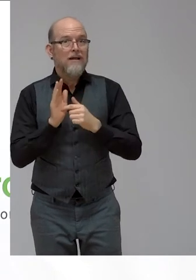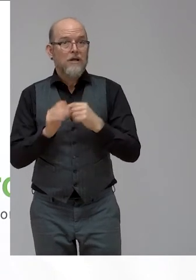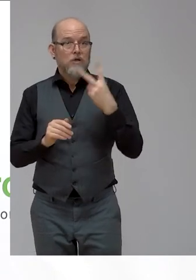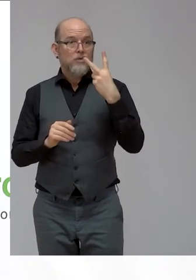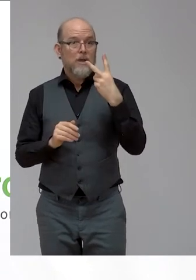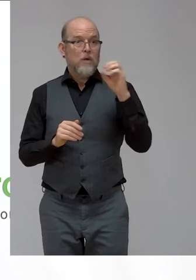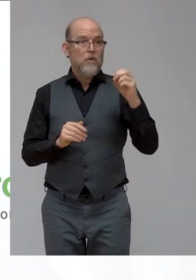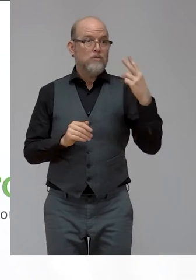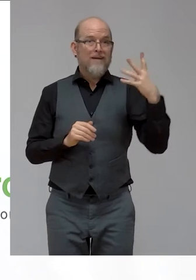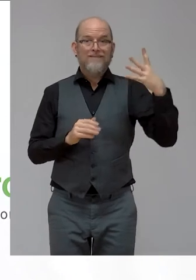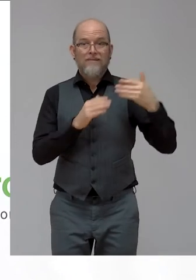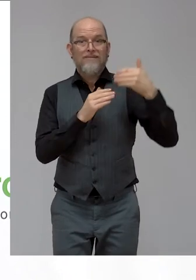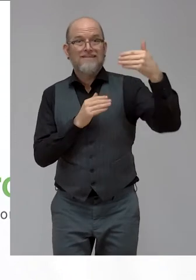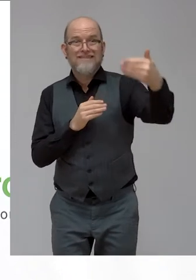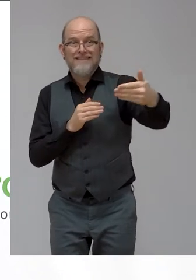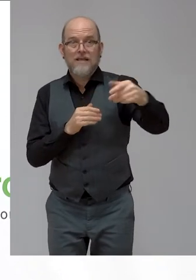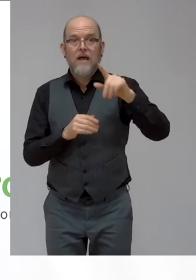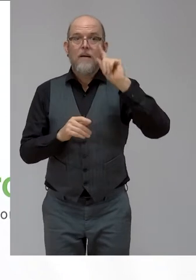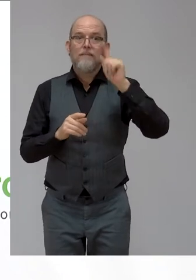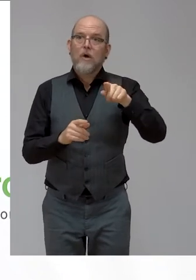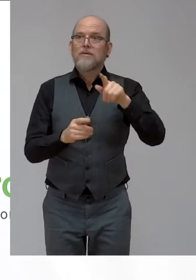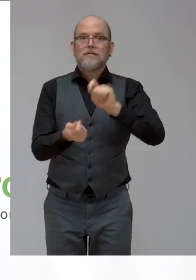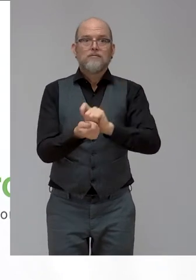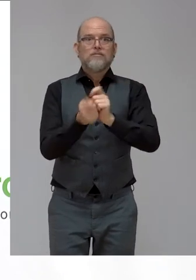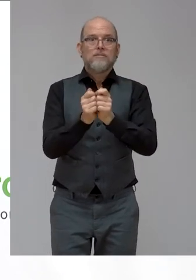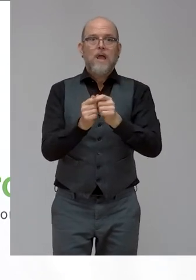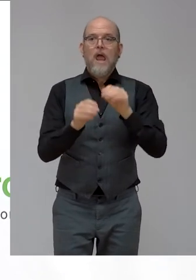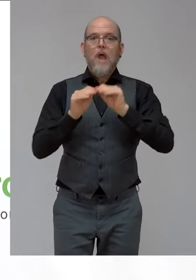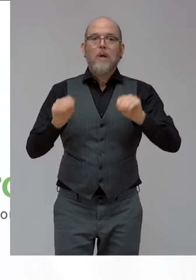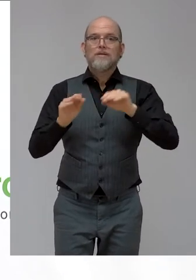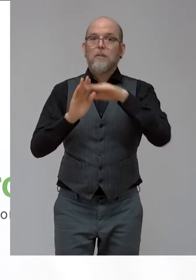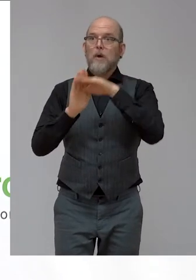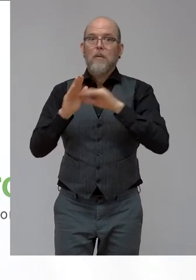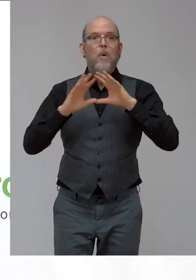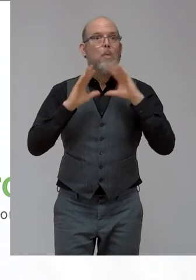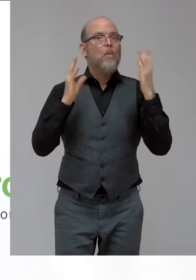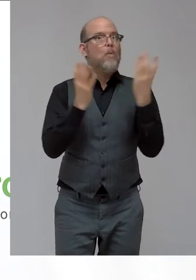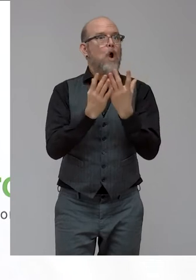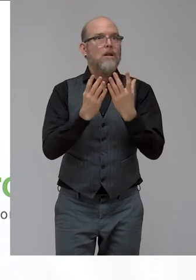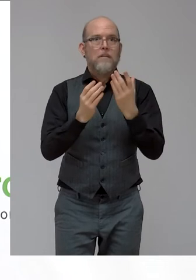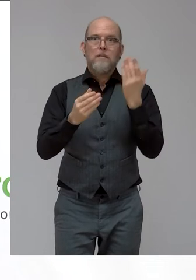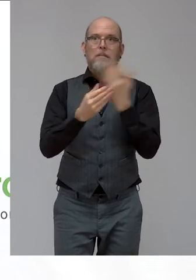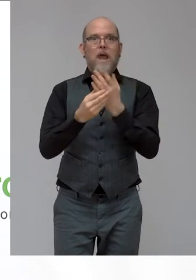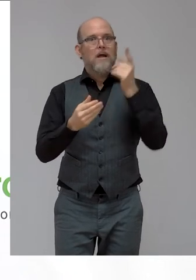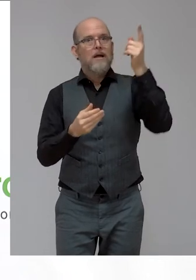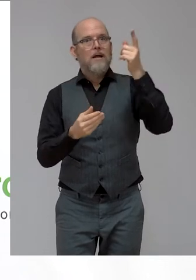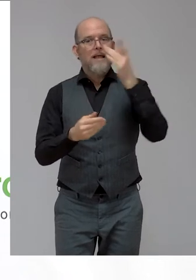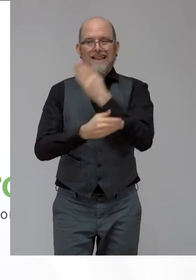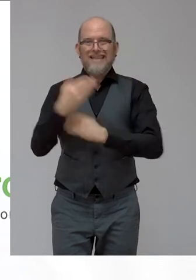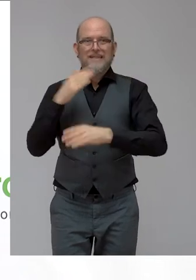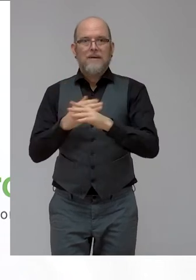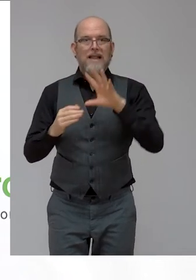the education programs of the World Bank will be disability inclusive, which is fantastic.